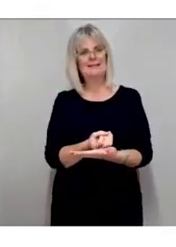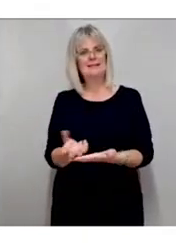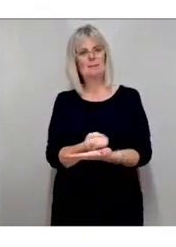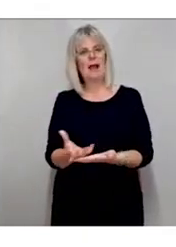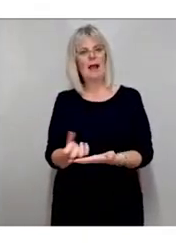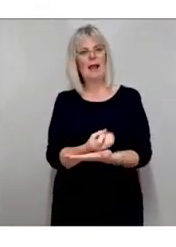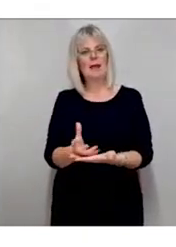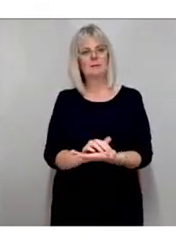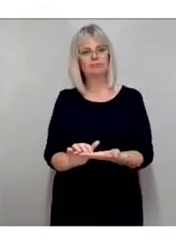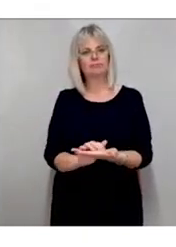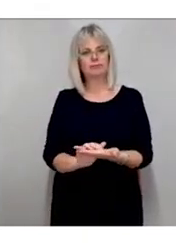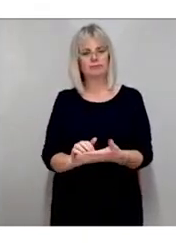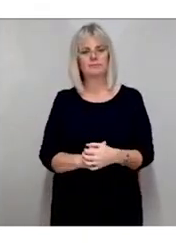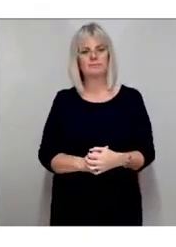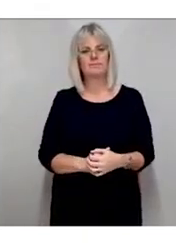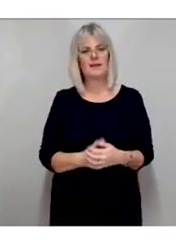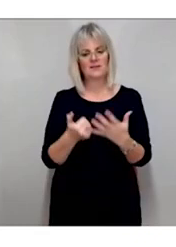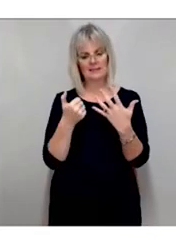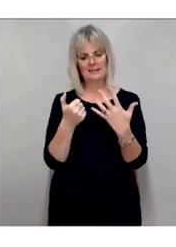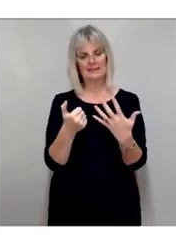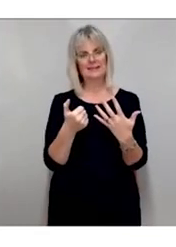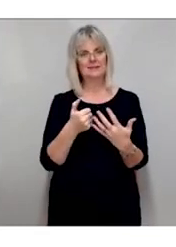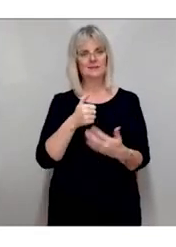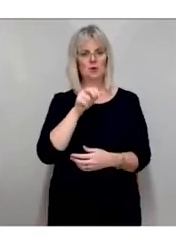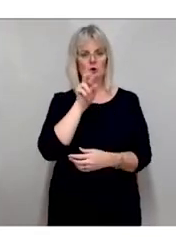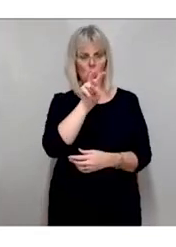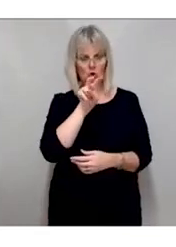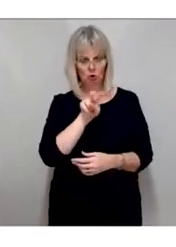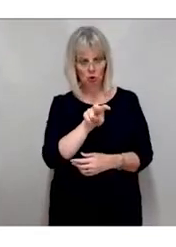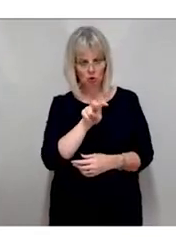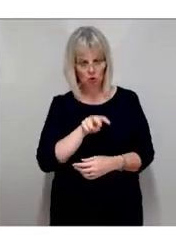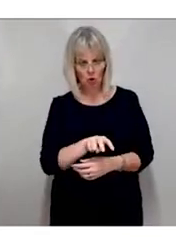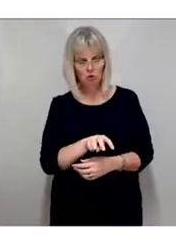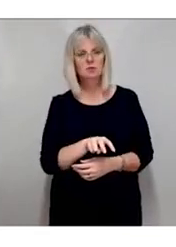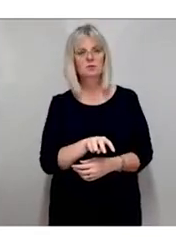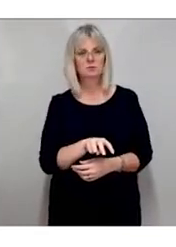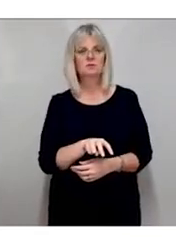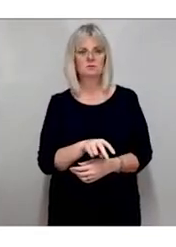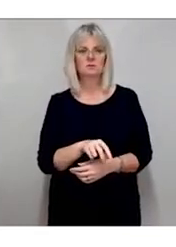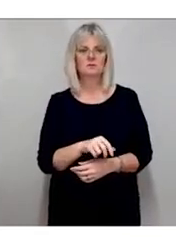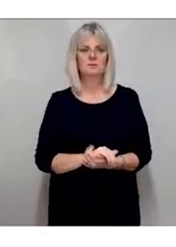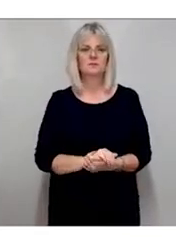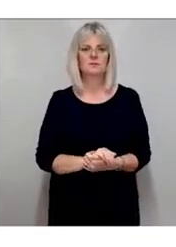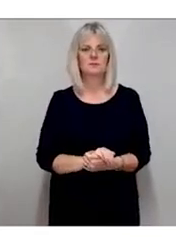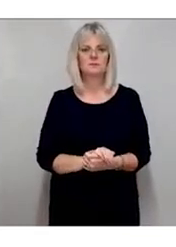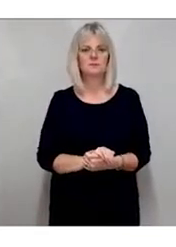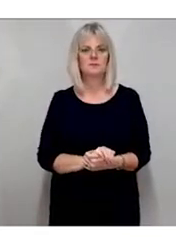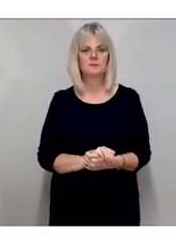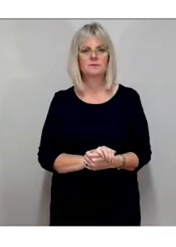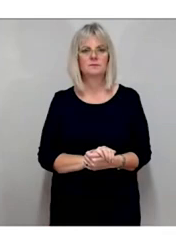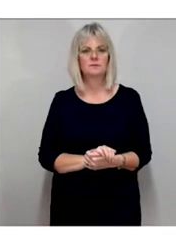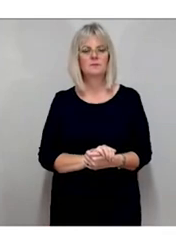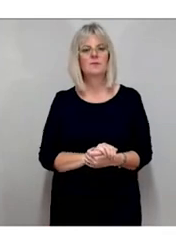six raised dots, arranged in two columns, each column having three dots, with the number and arrangement of the dots